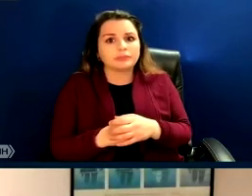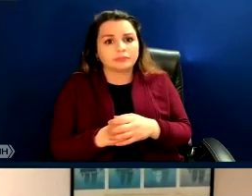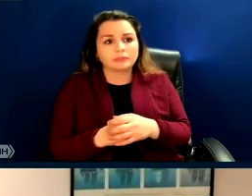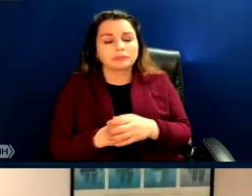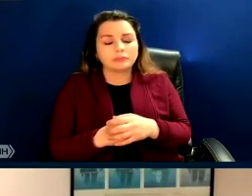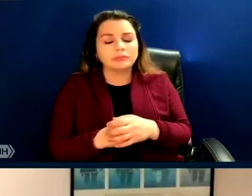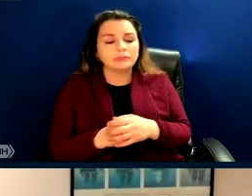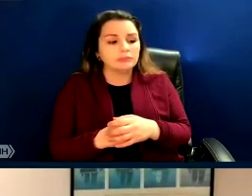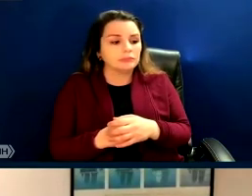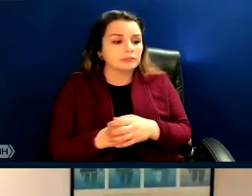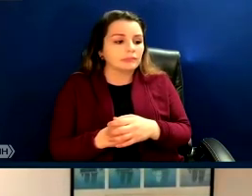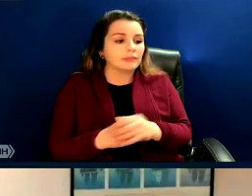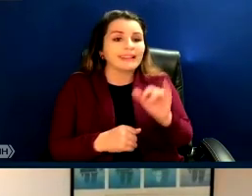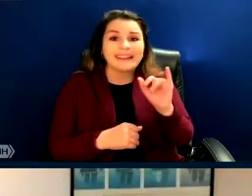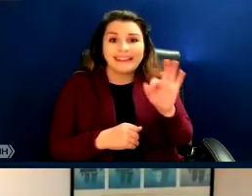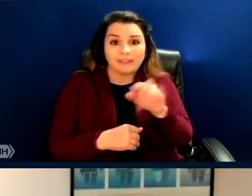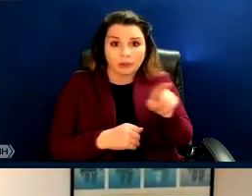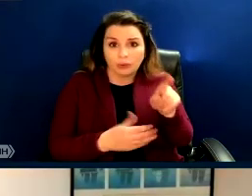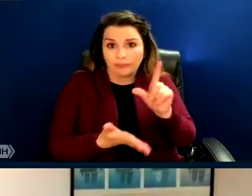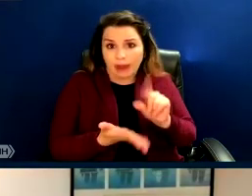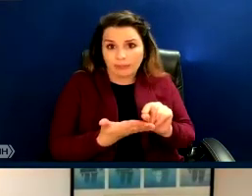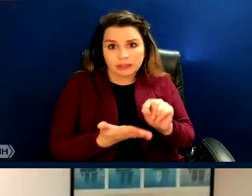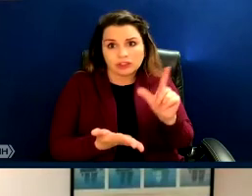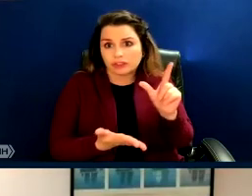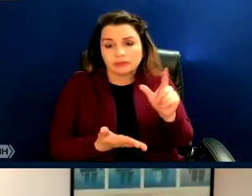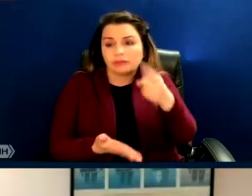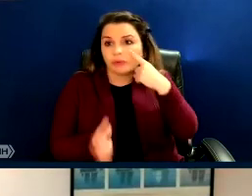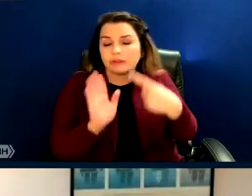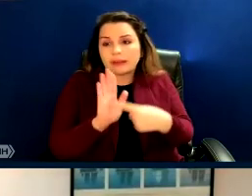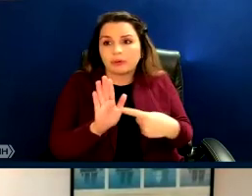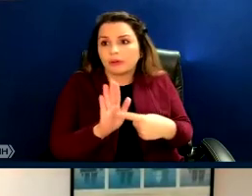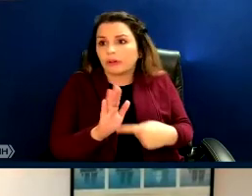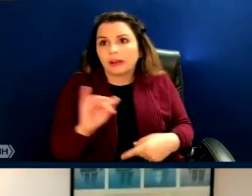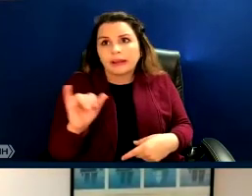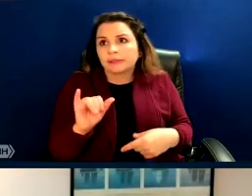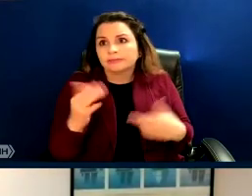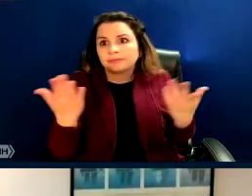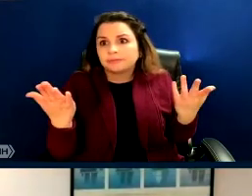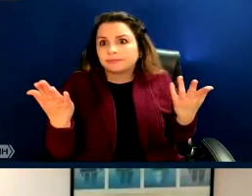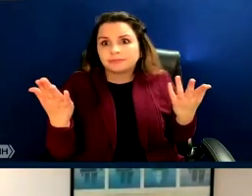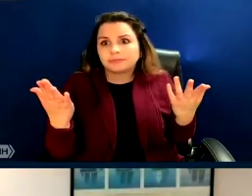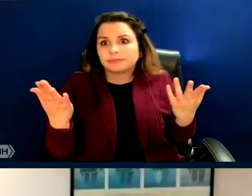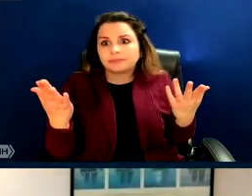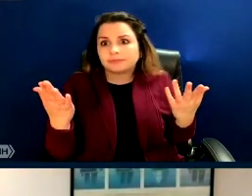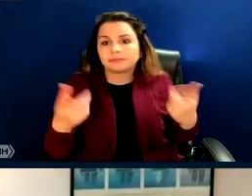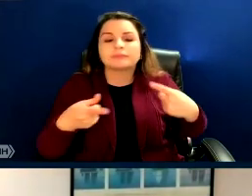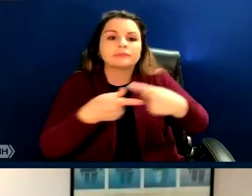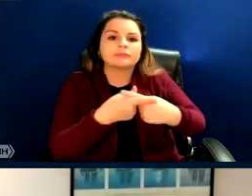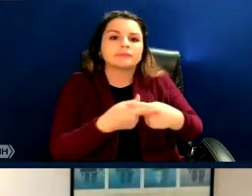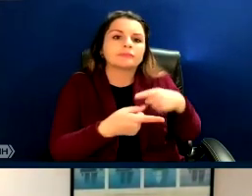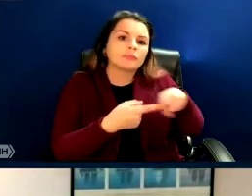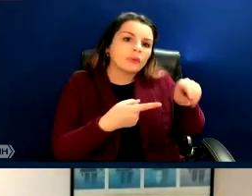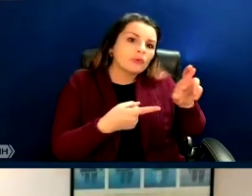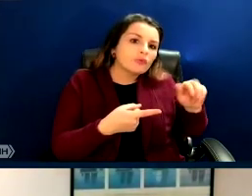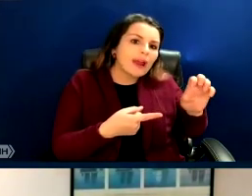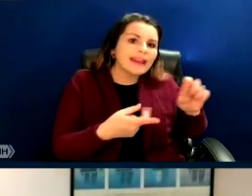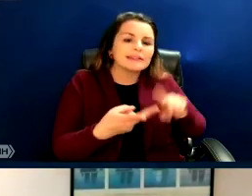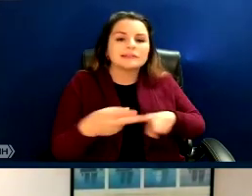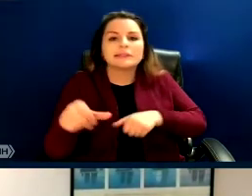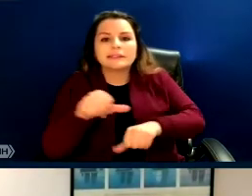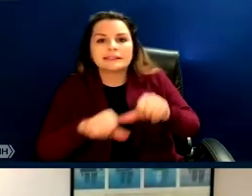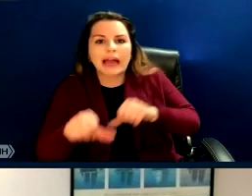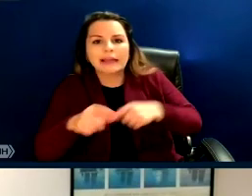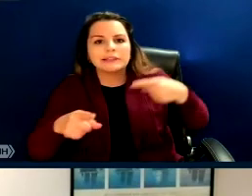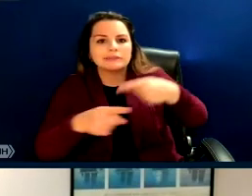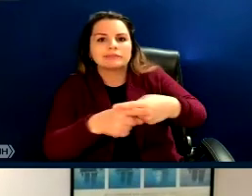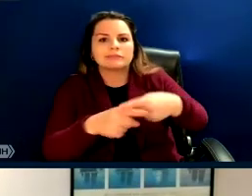if you publish, let's say, at the intersection of race and science, and